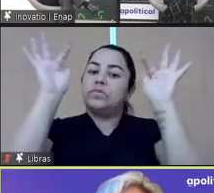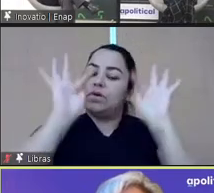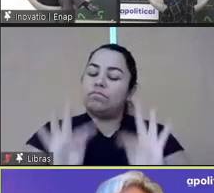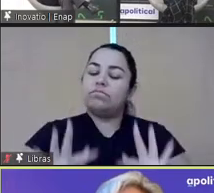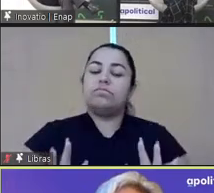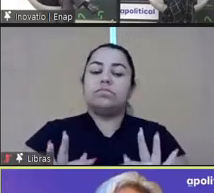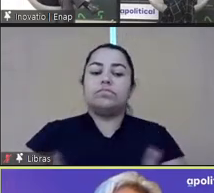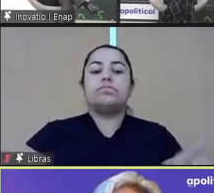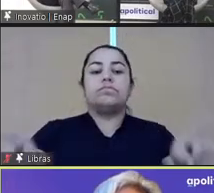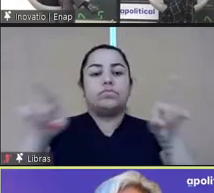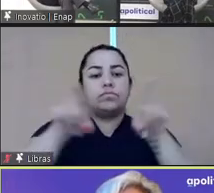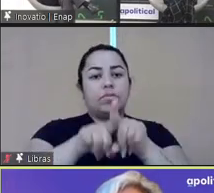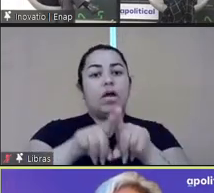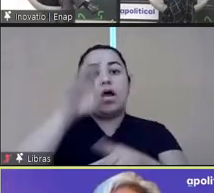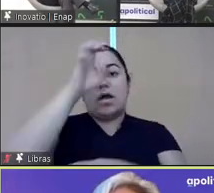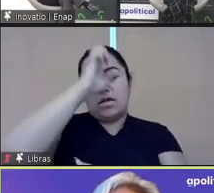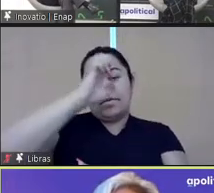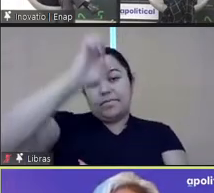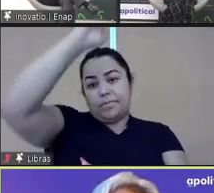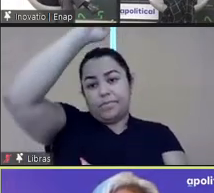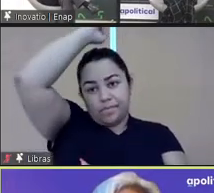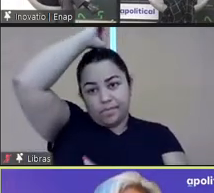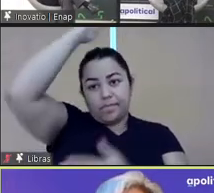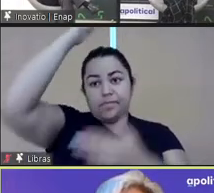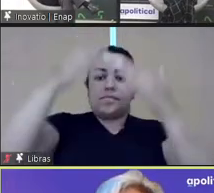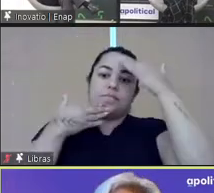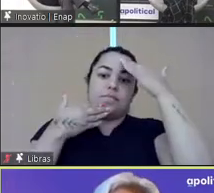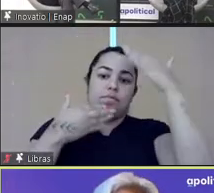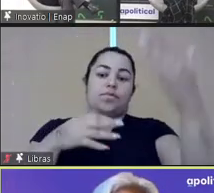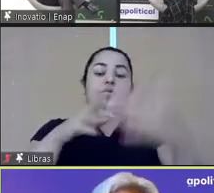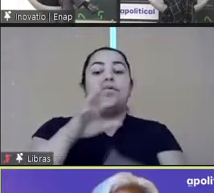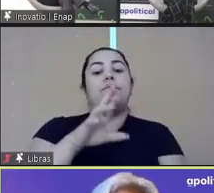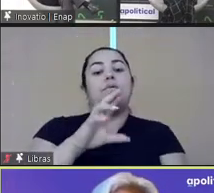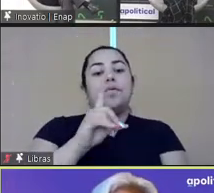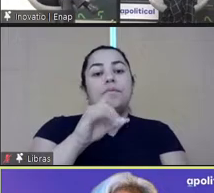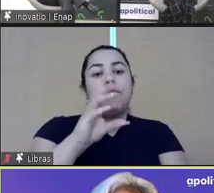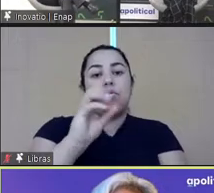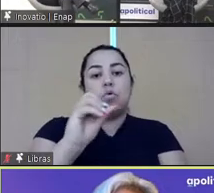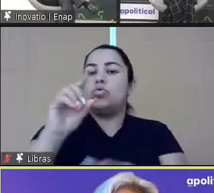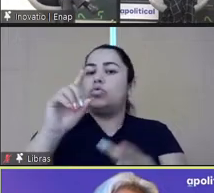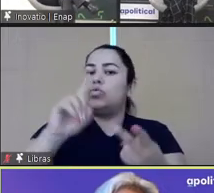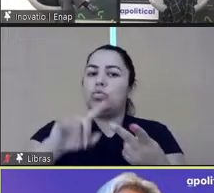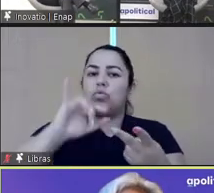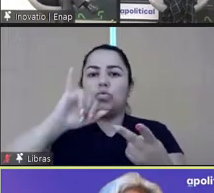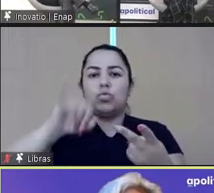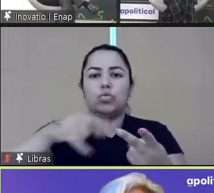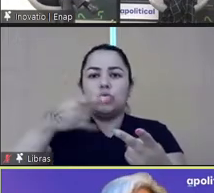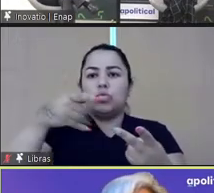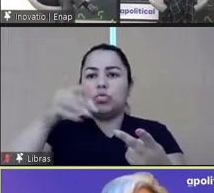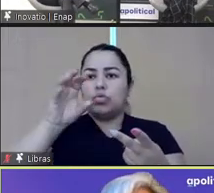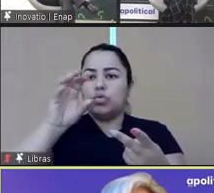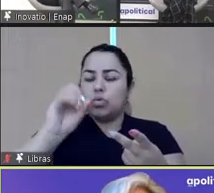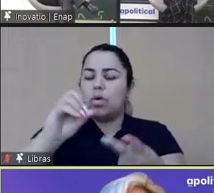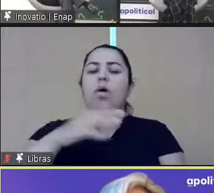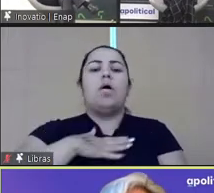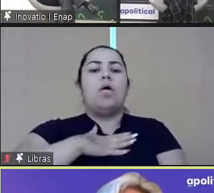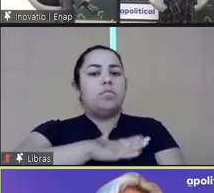you to Rodrigo, Mariana, João. It's been such a pleasure to work with all of you over the past years.